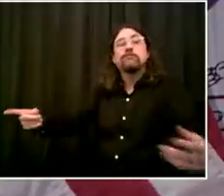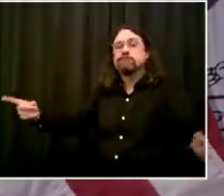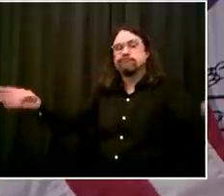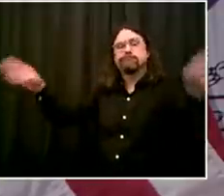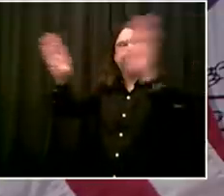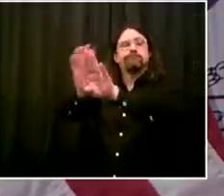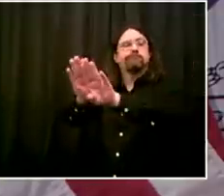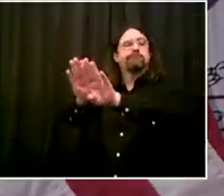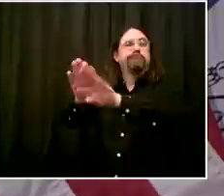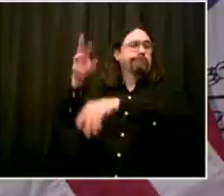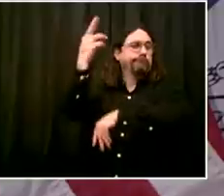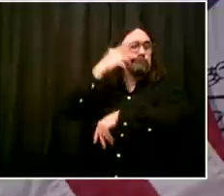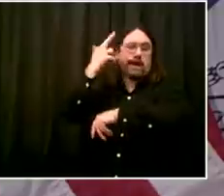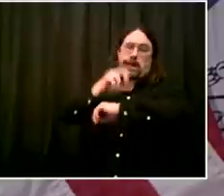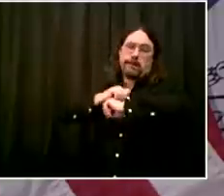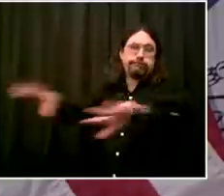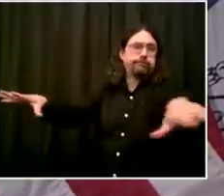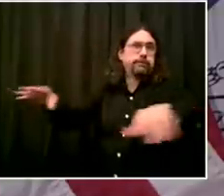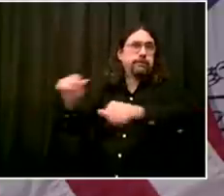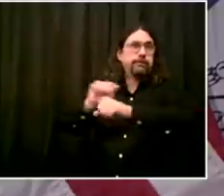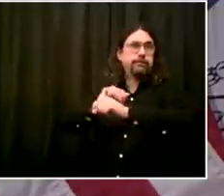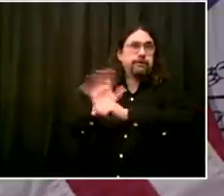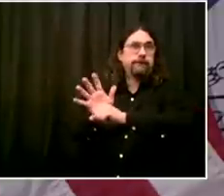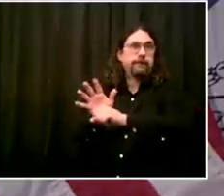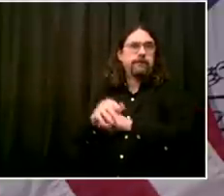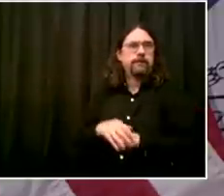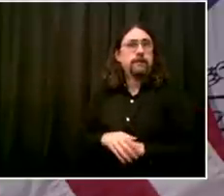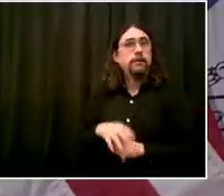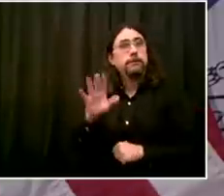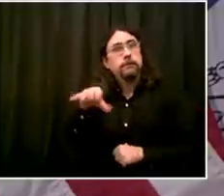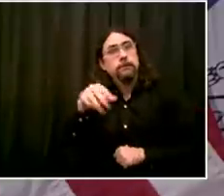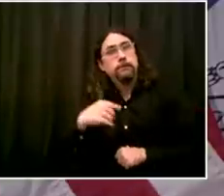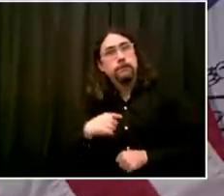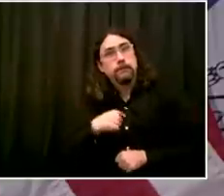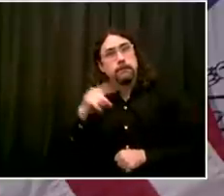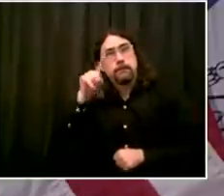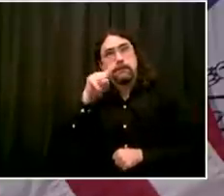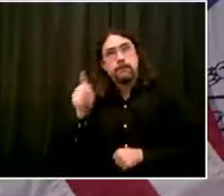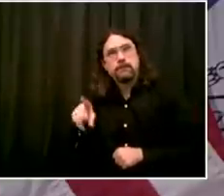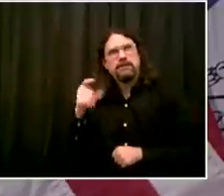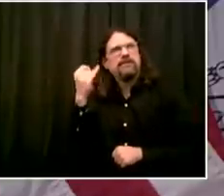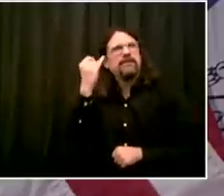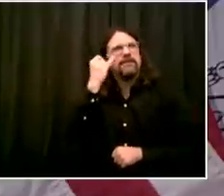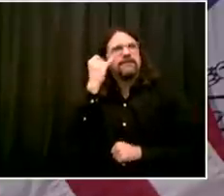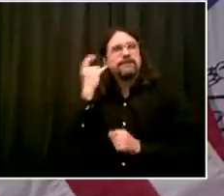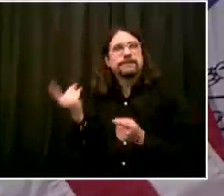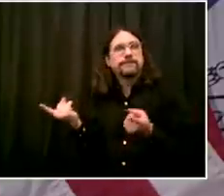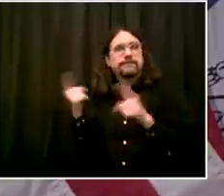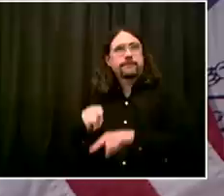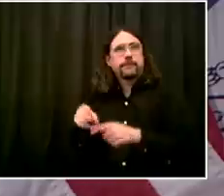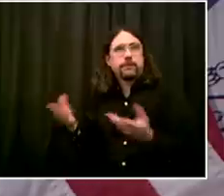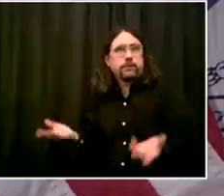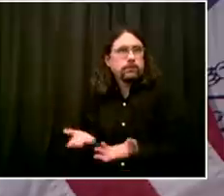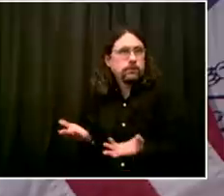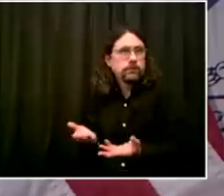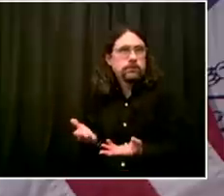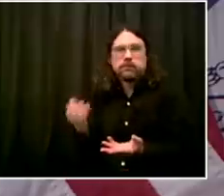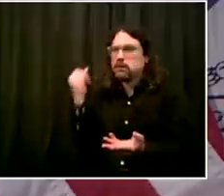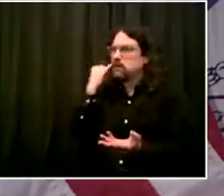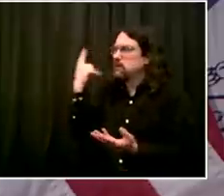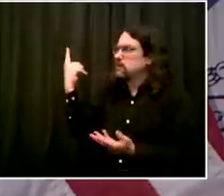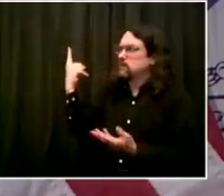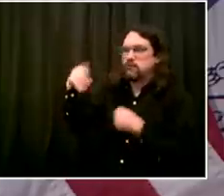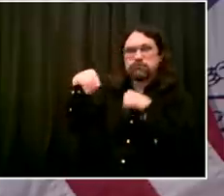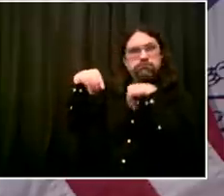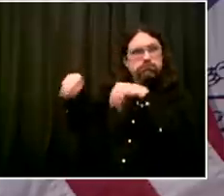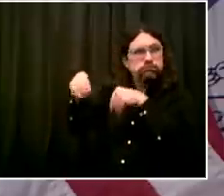going to be? Is there a way that you're going to handle it? Just that area, just that business and concentrate on that. Or do we all perhaps have to go back to square one